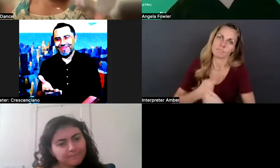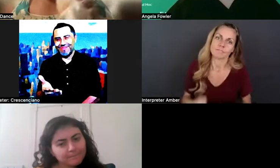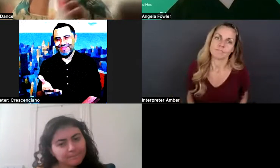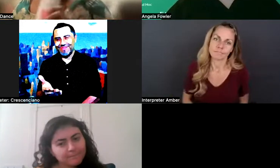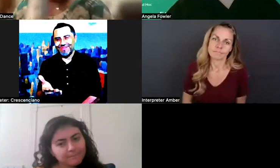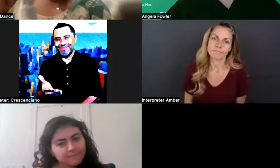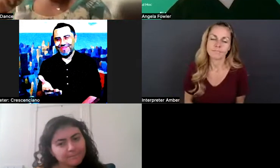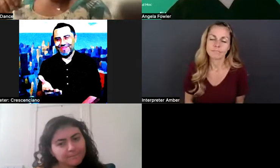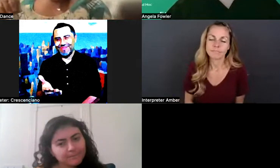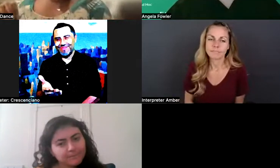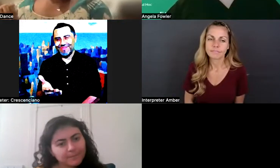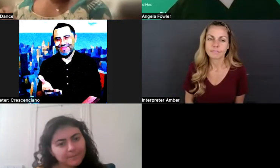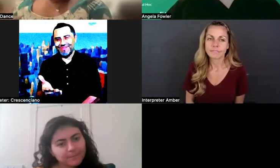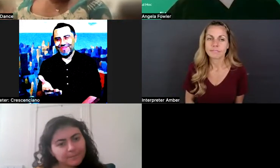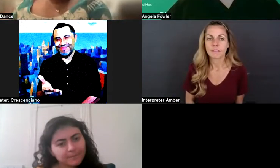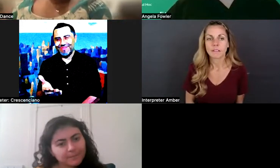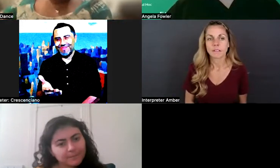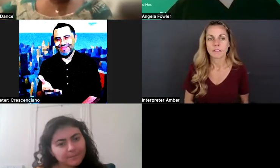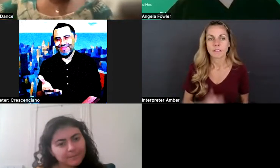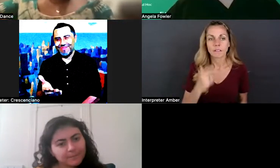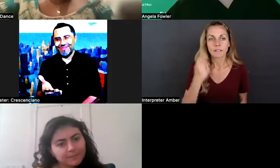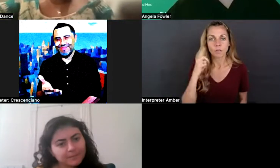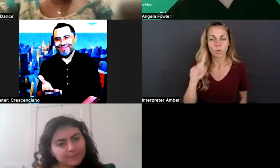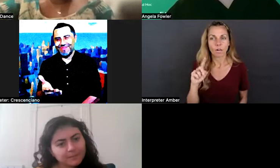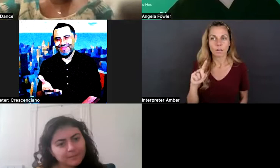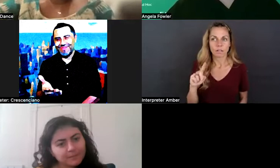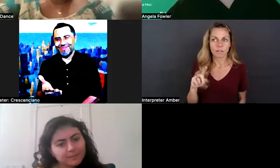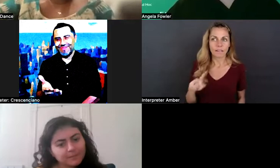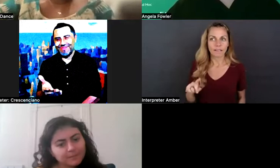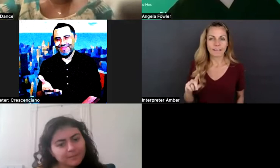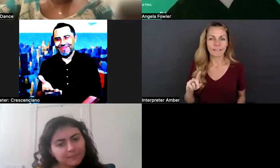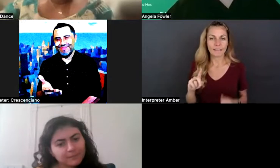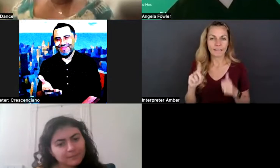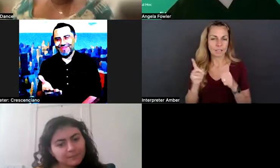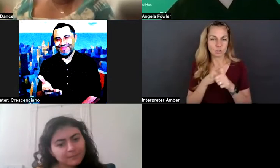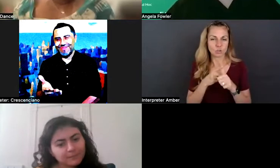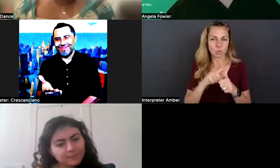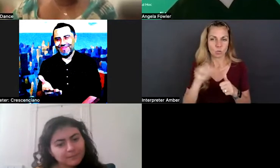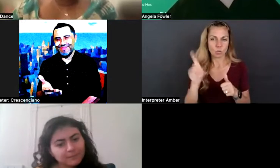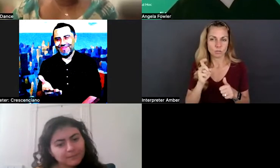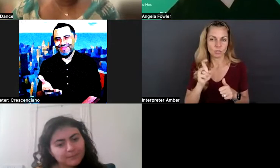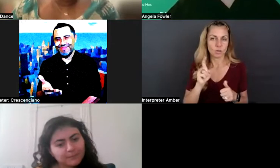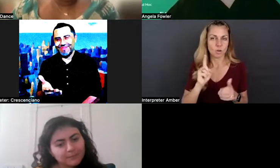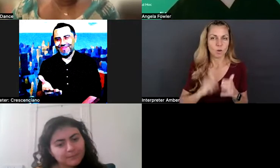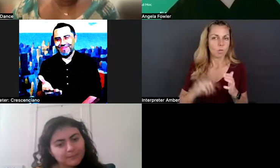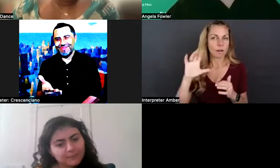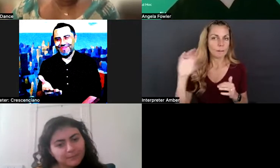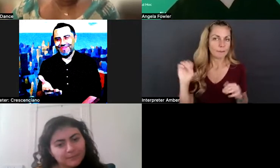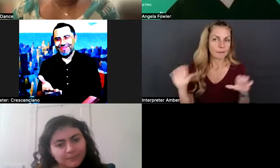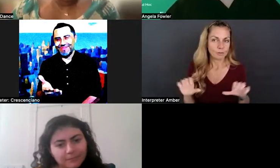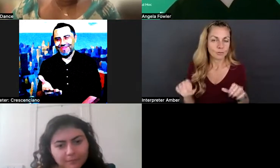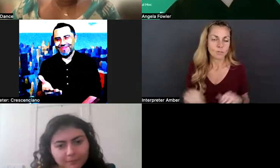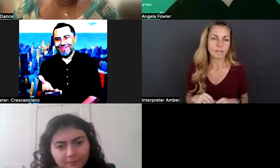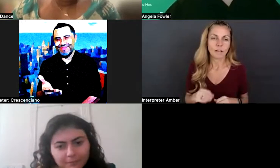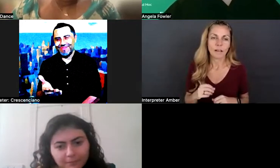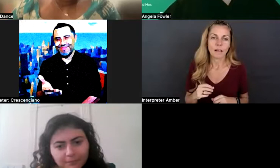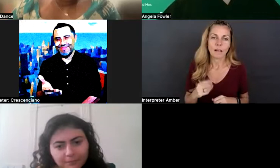Um, as for the initial question, uh, to, for what employers are doing, I want to take it back to the focus on, on N